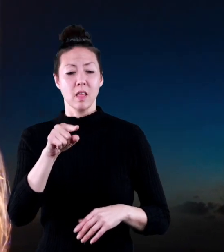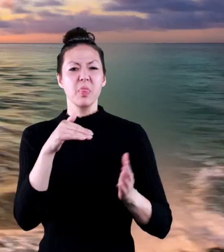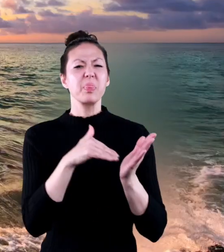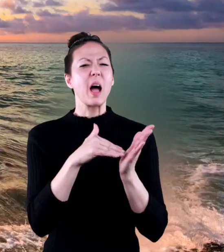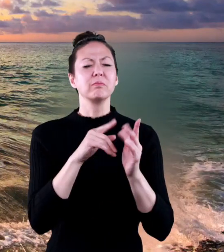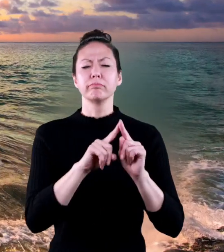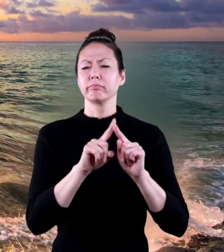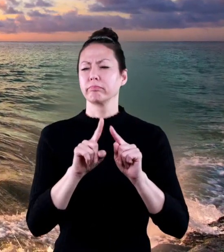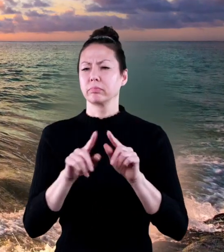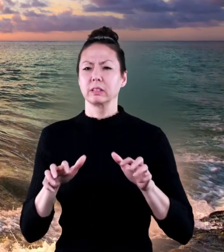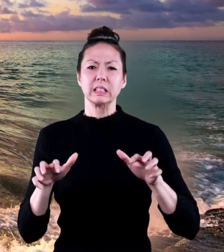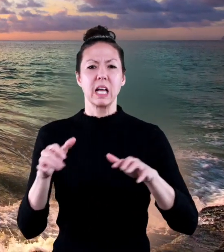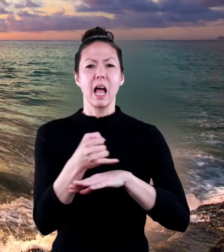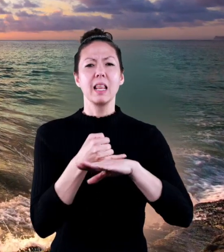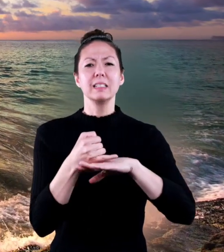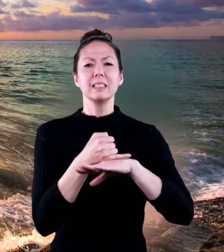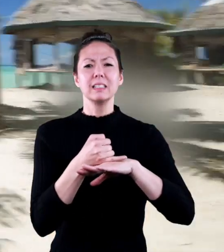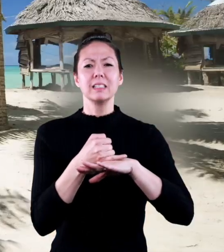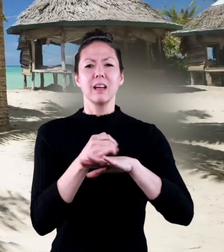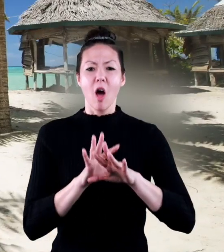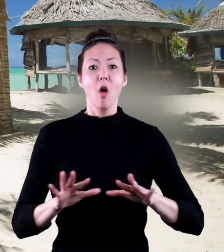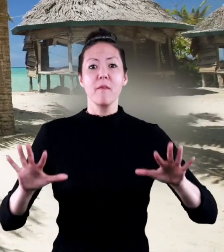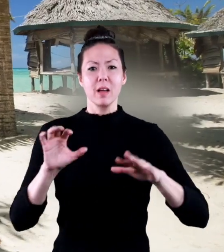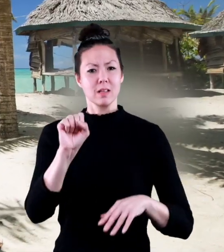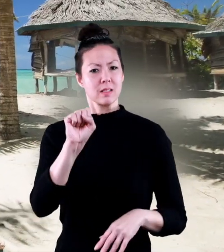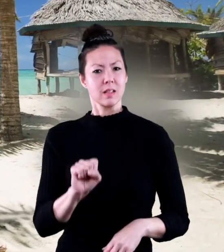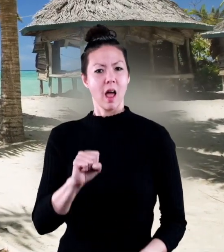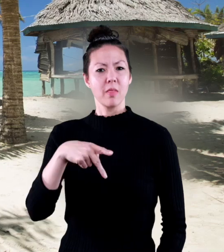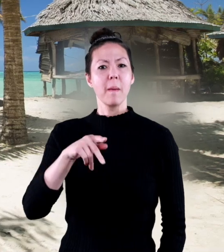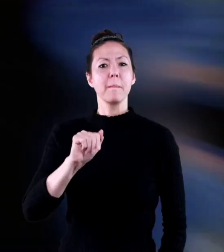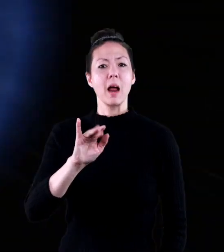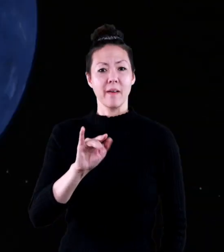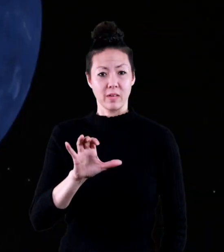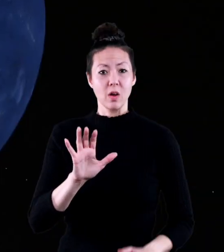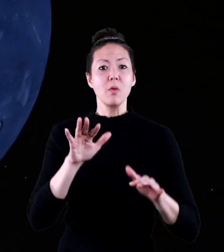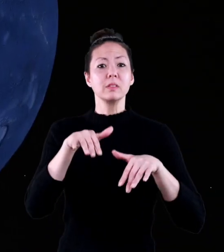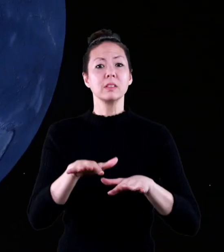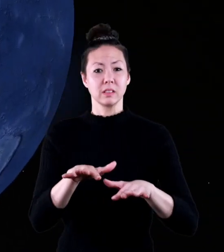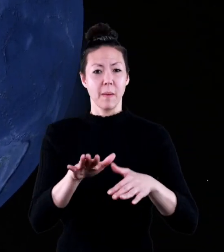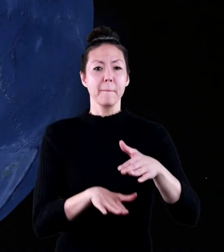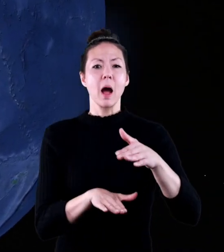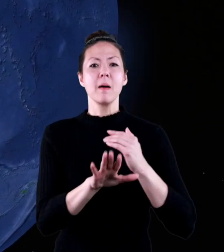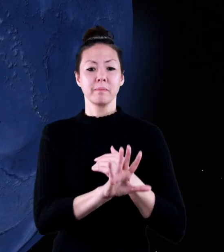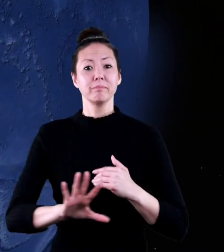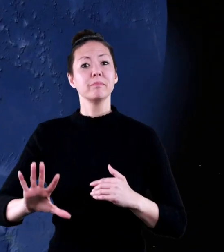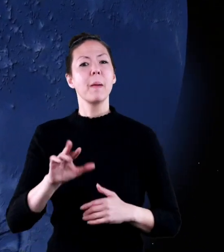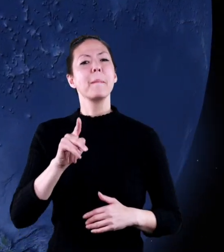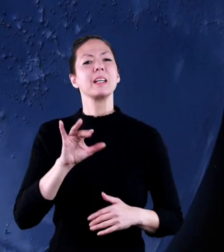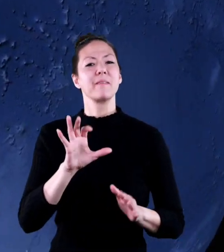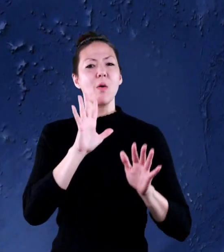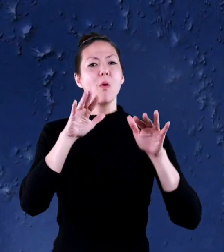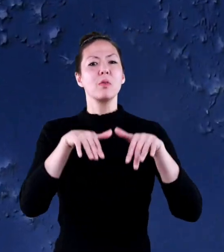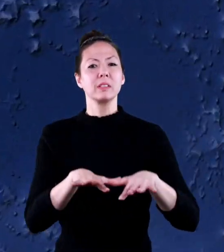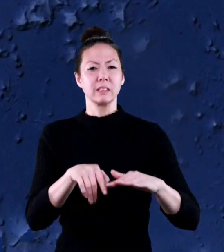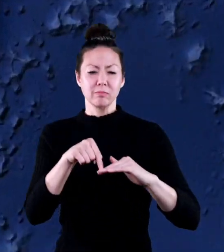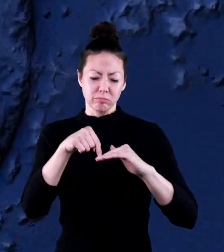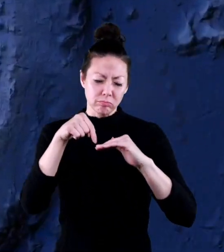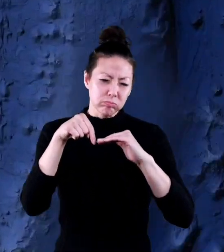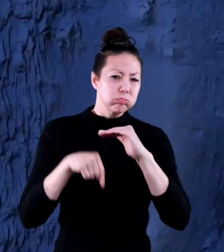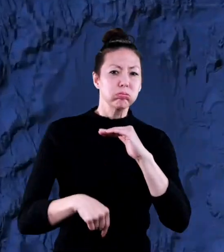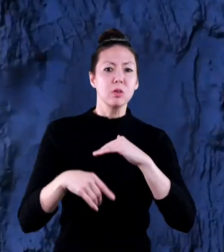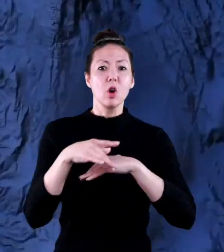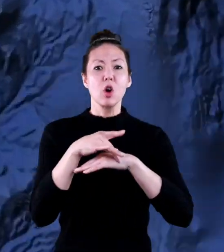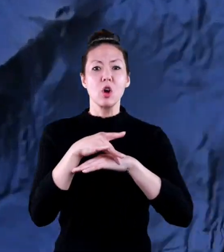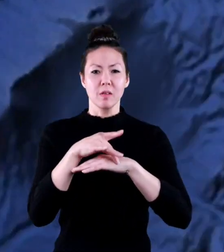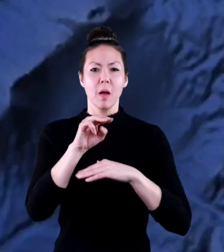Tonga, and a thousand other islands scattered throughout the South Pacific. At the bottom of the Pacific Ocean, you'll find the